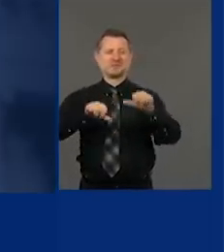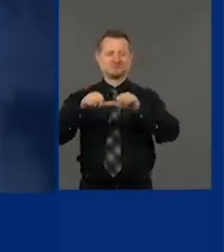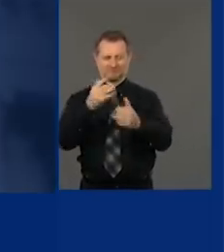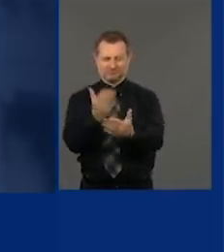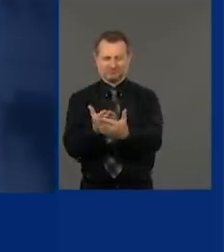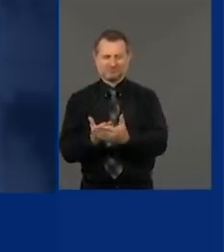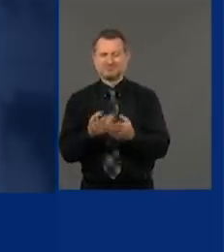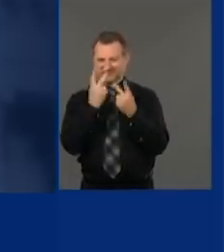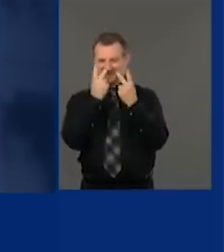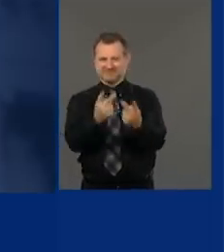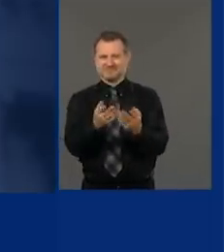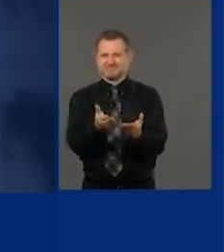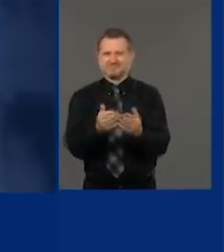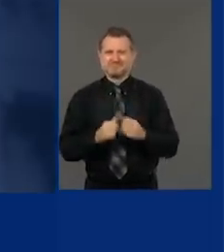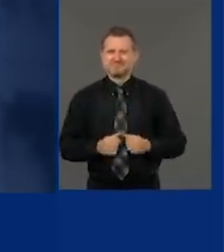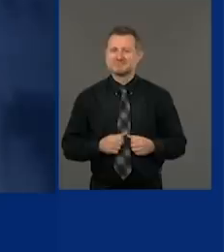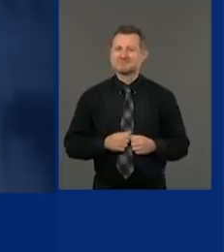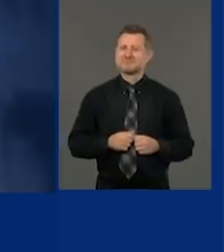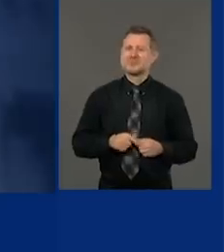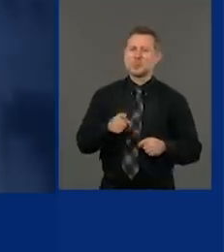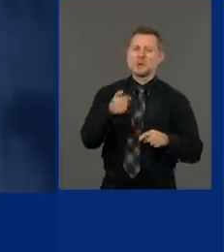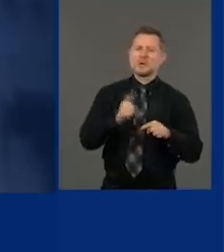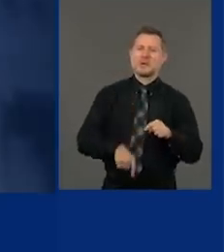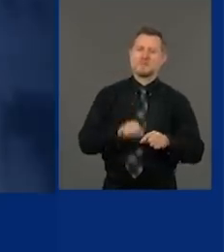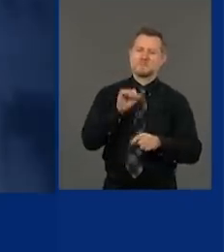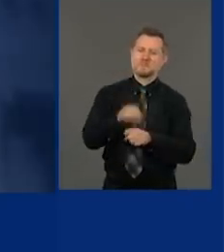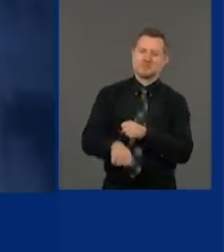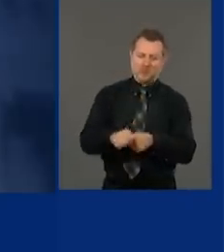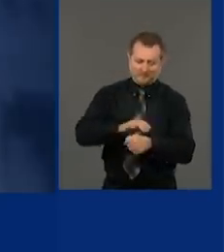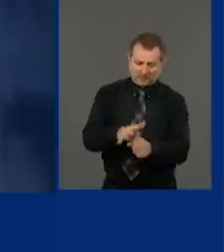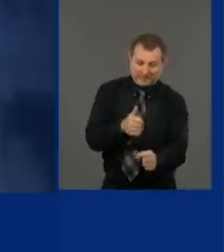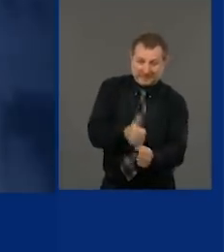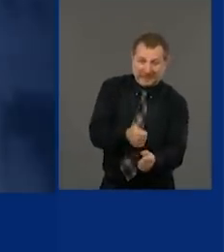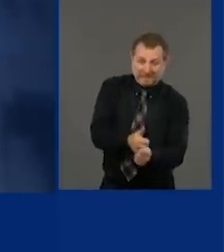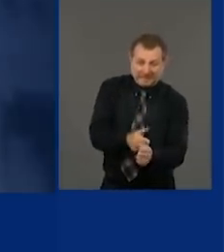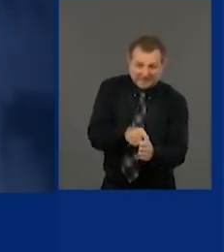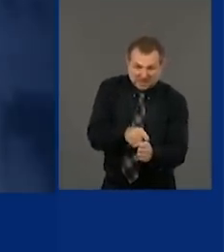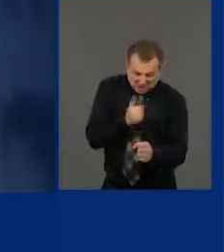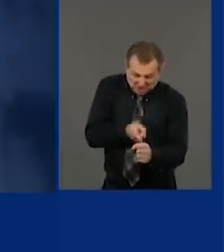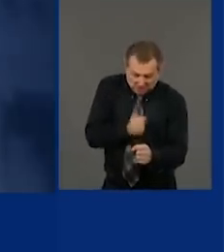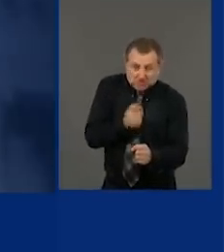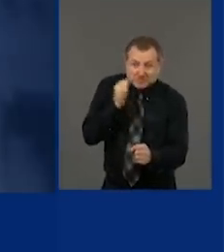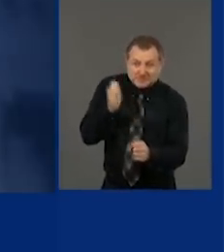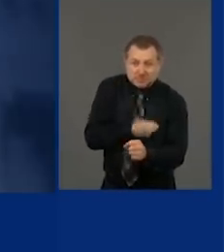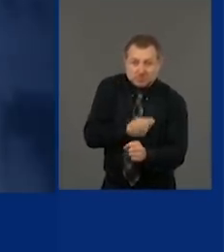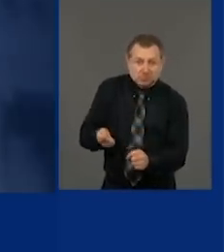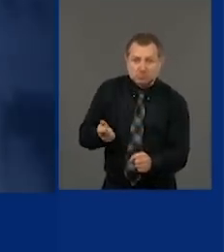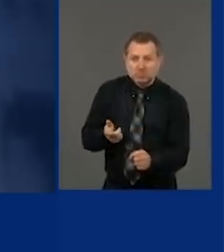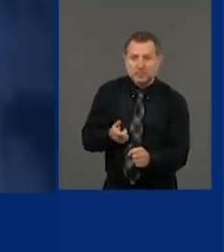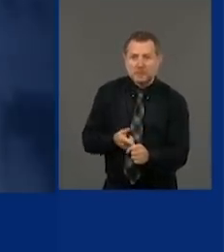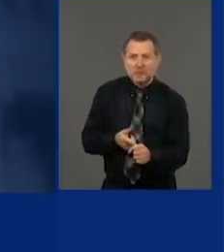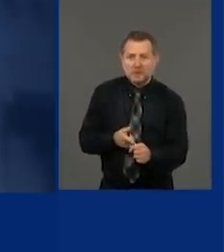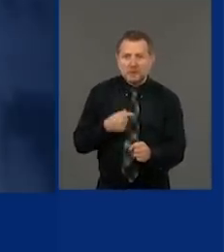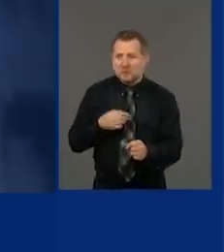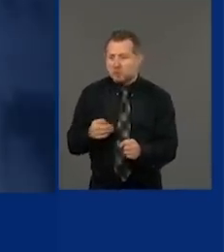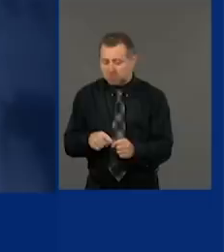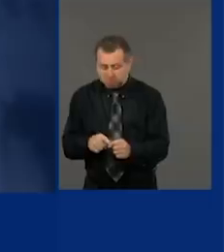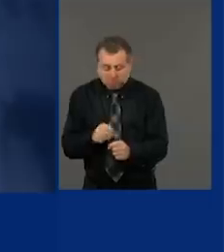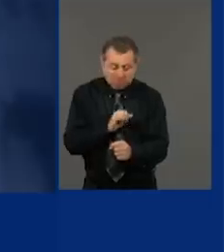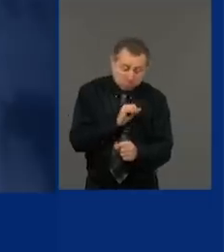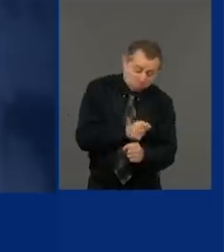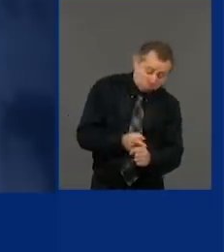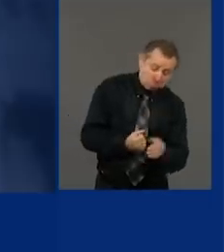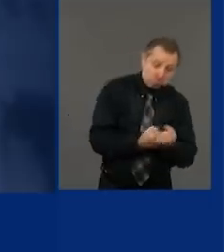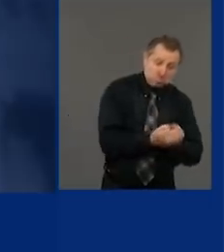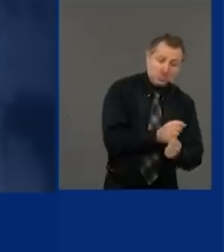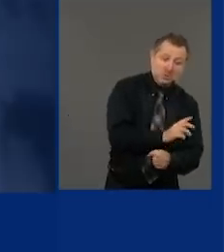You don't defeat a virus with politics. You defeat